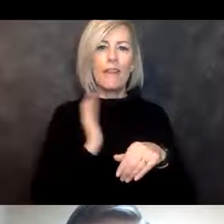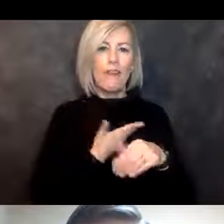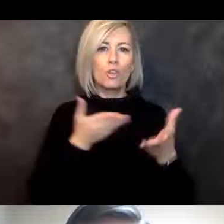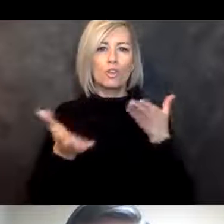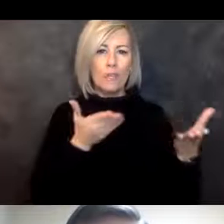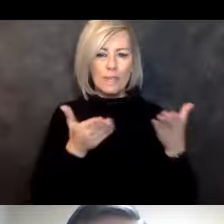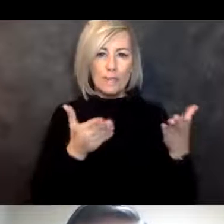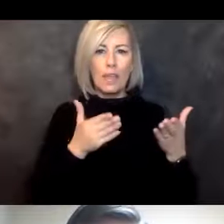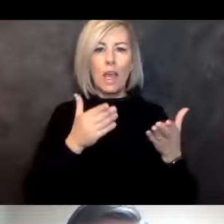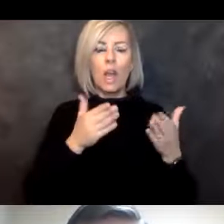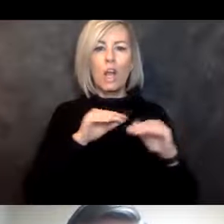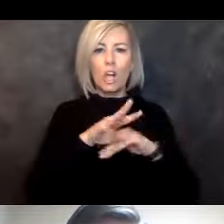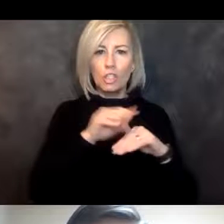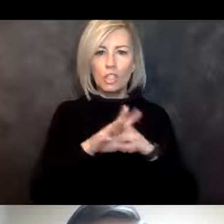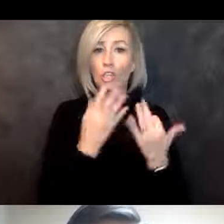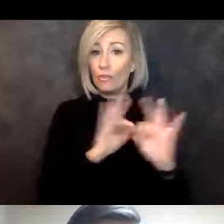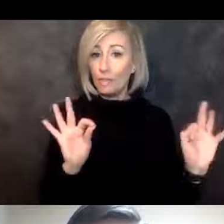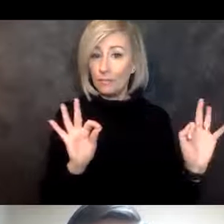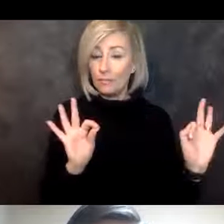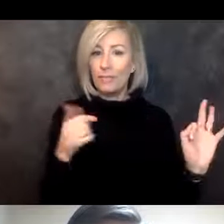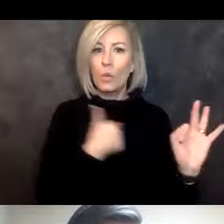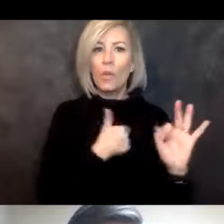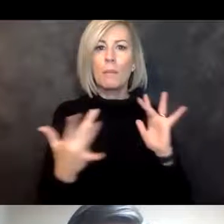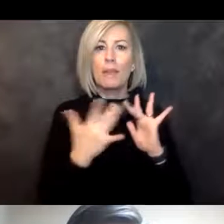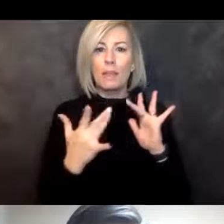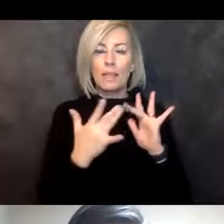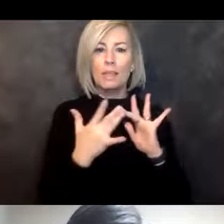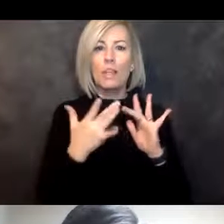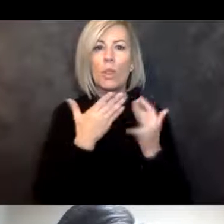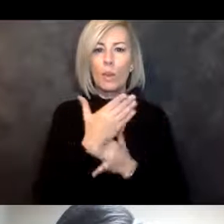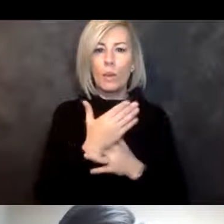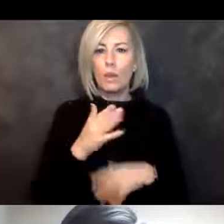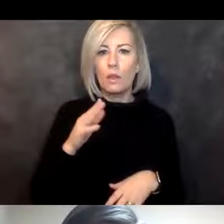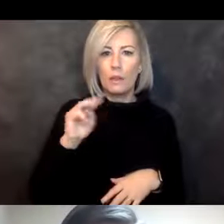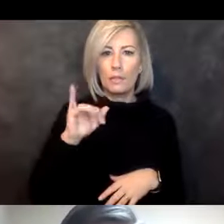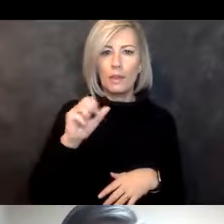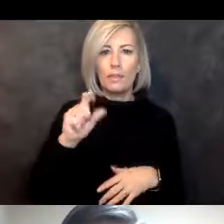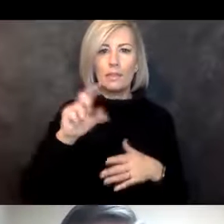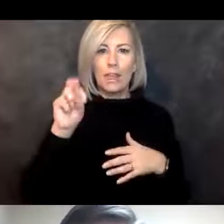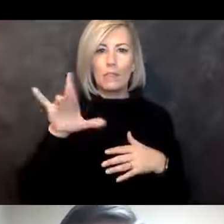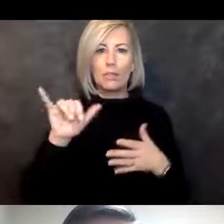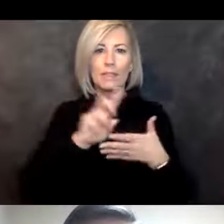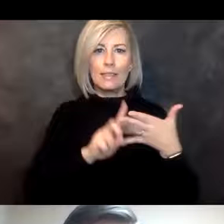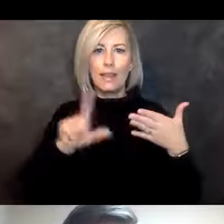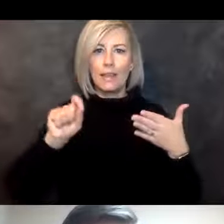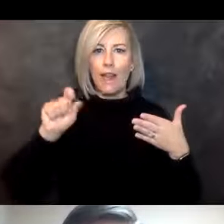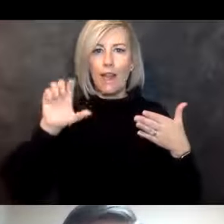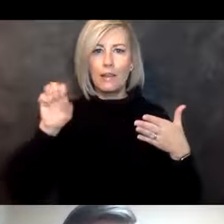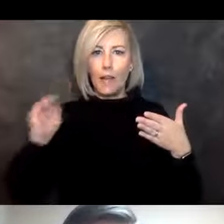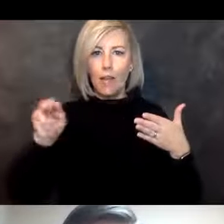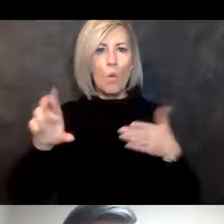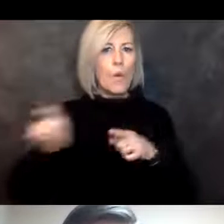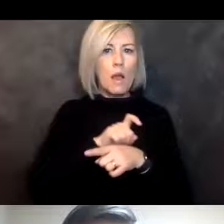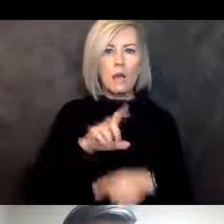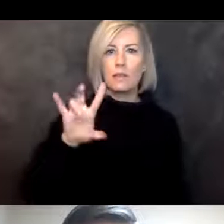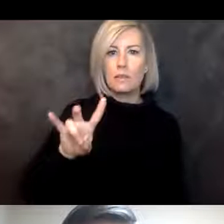all our consultations are free. We can be reached at AmazingSensoryDesigns.com or you can give us a call